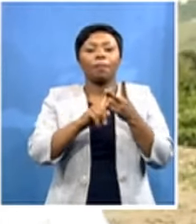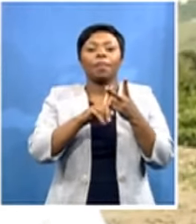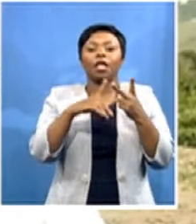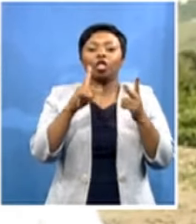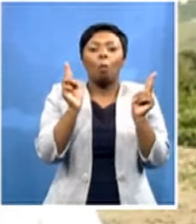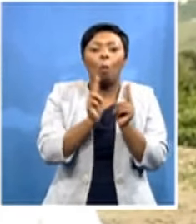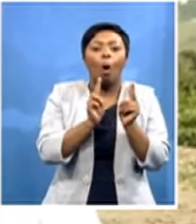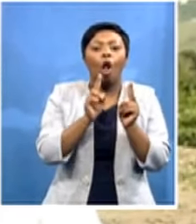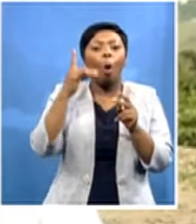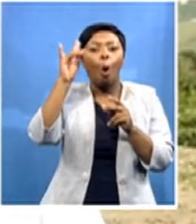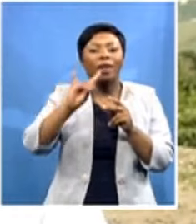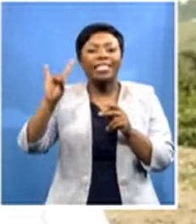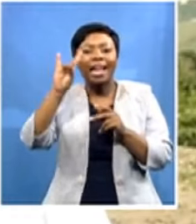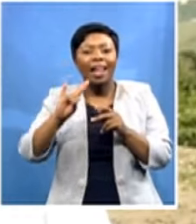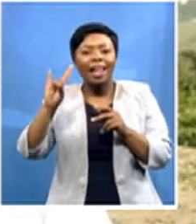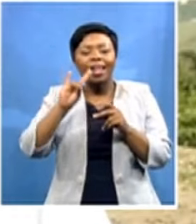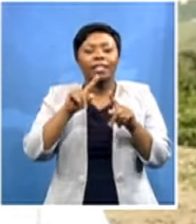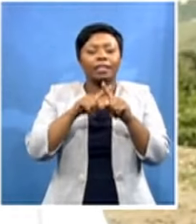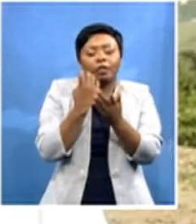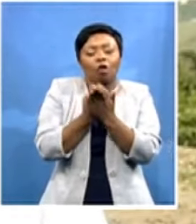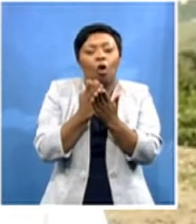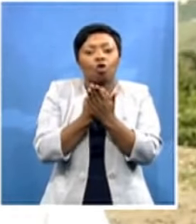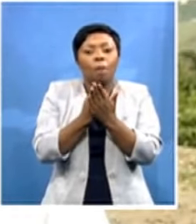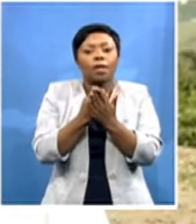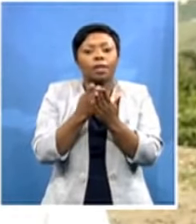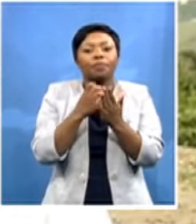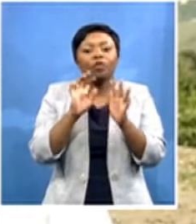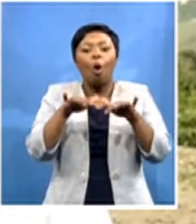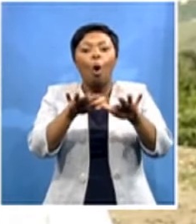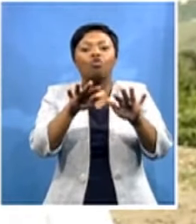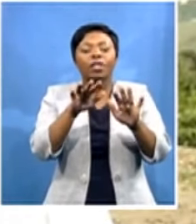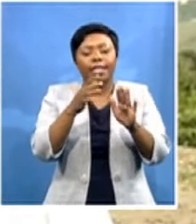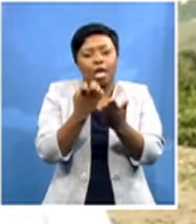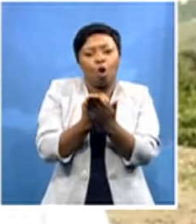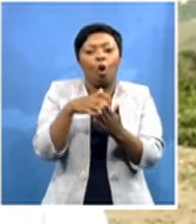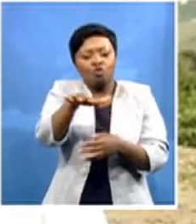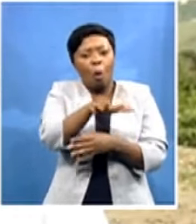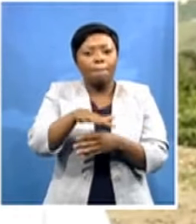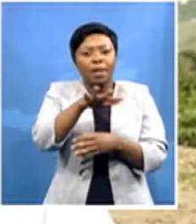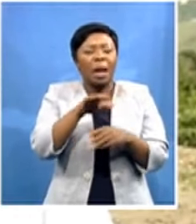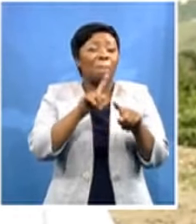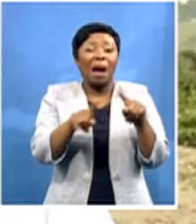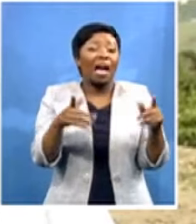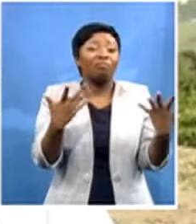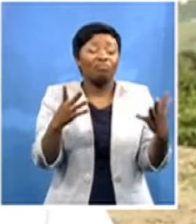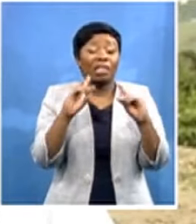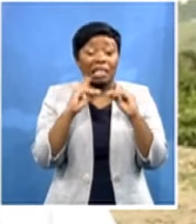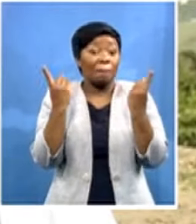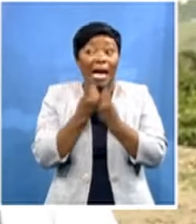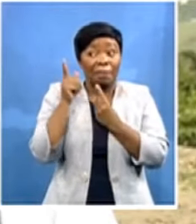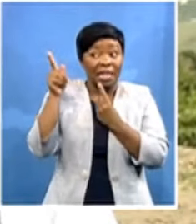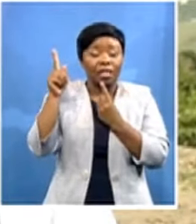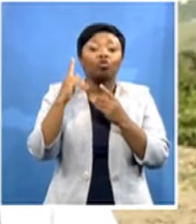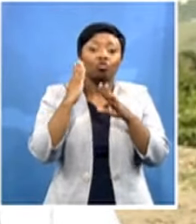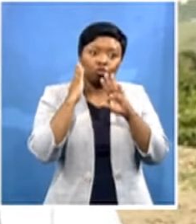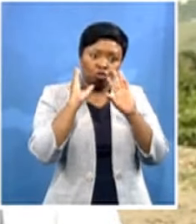ocean economy. But because of this department, who stopped this access, we are so, so, so